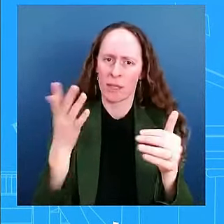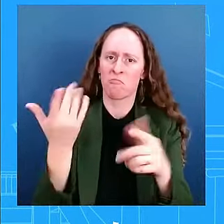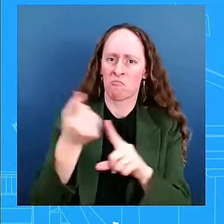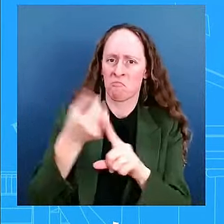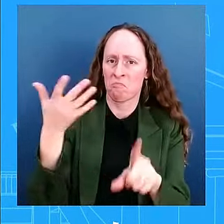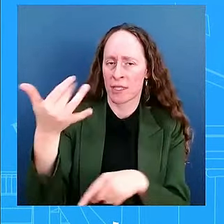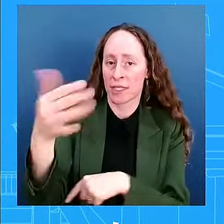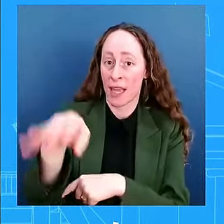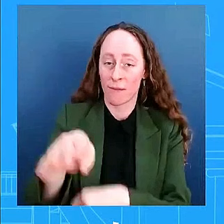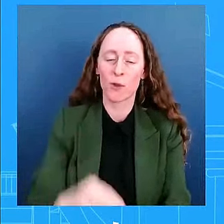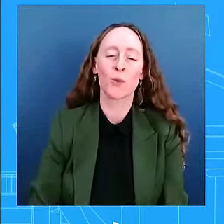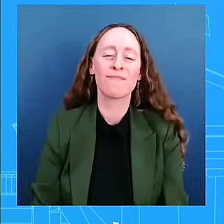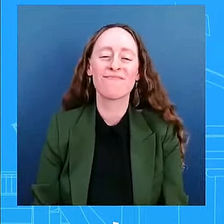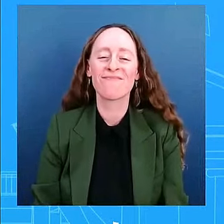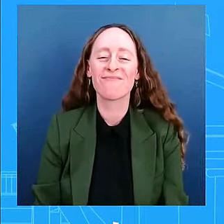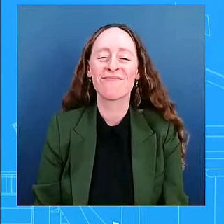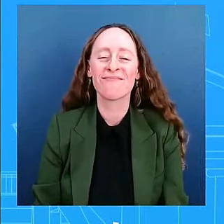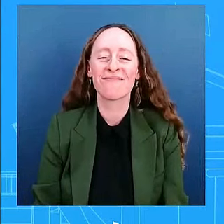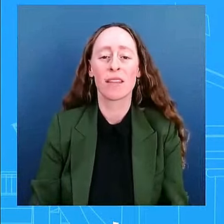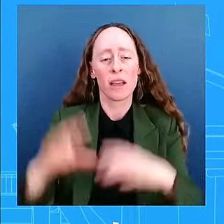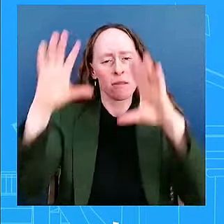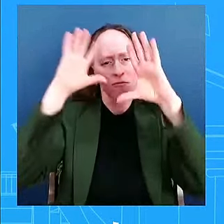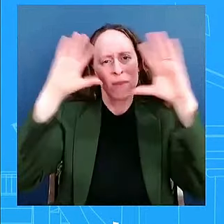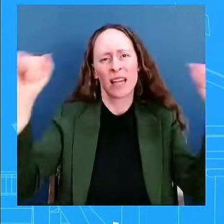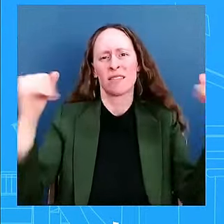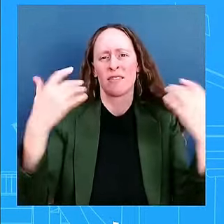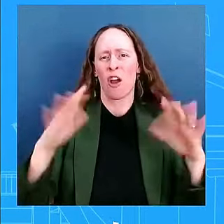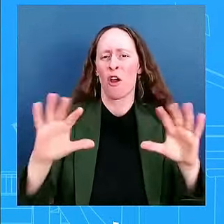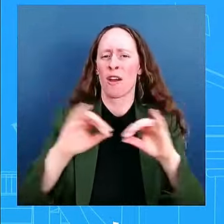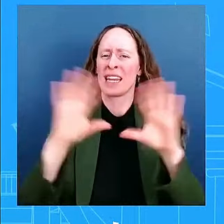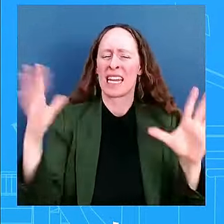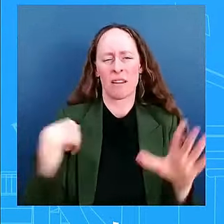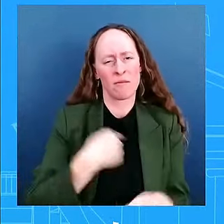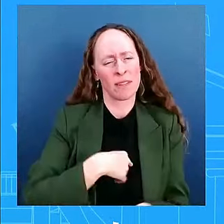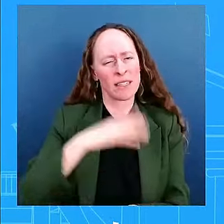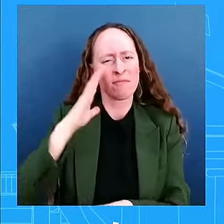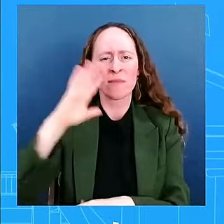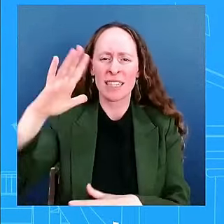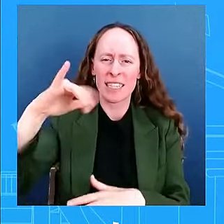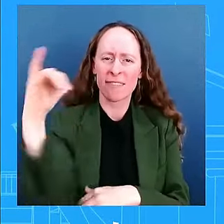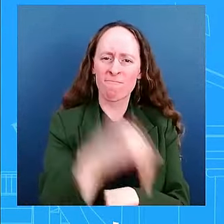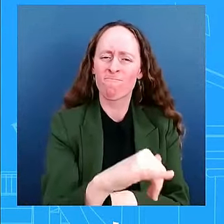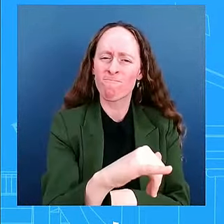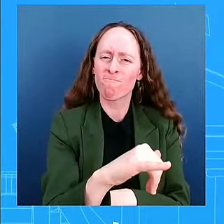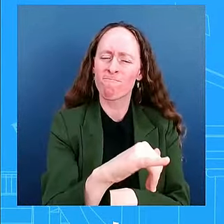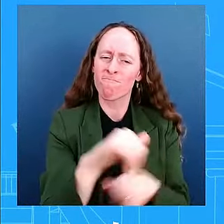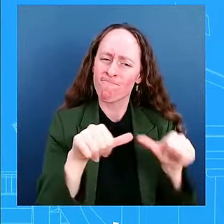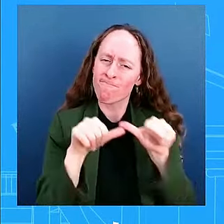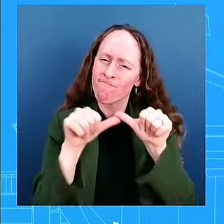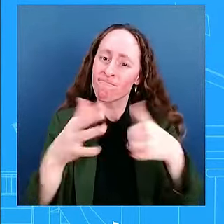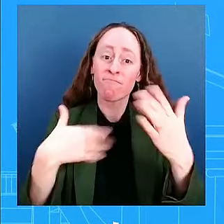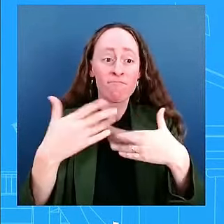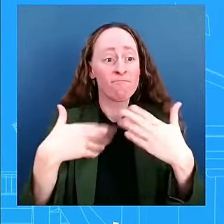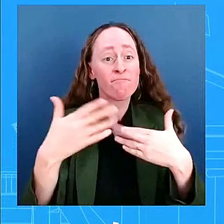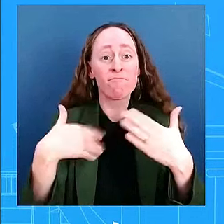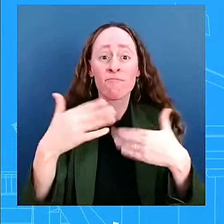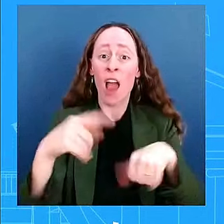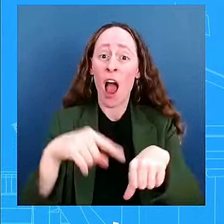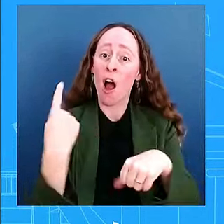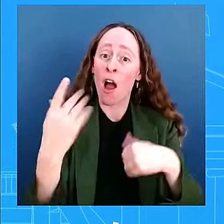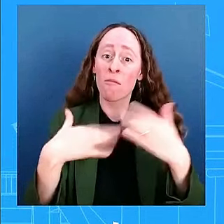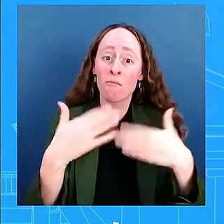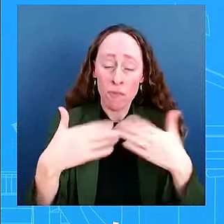haul, and we will be there as long as it takes. That said, we need Congress to do its job. Yesterday,